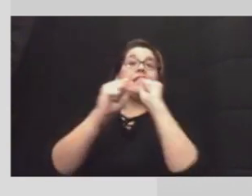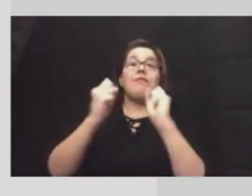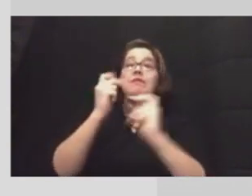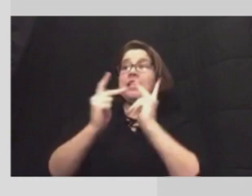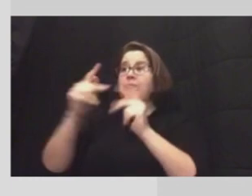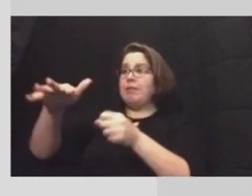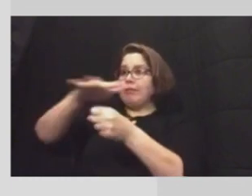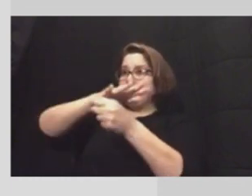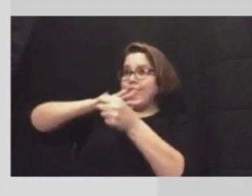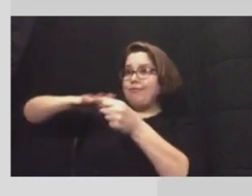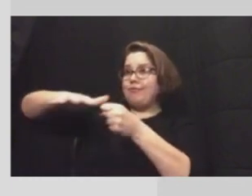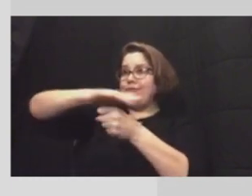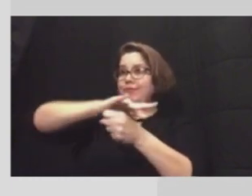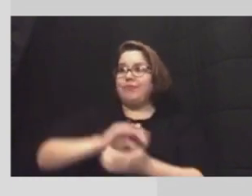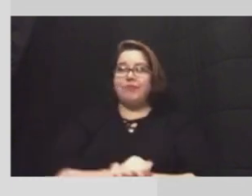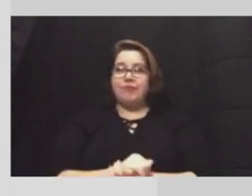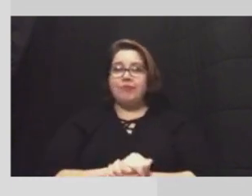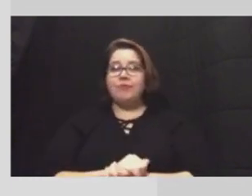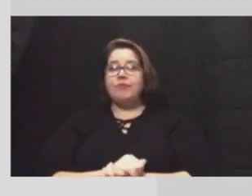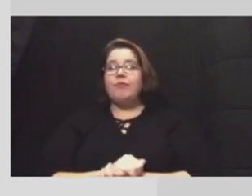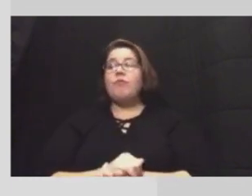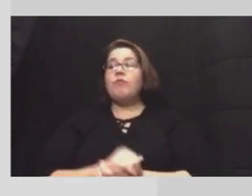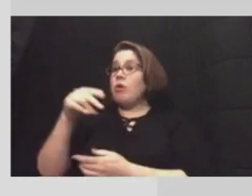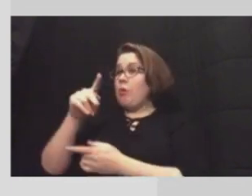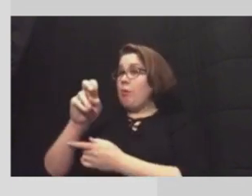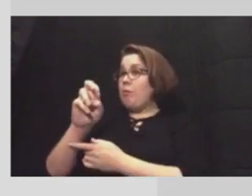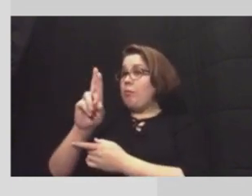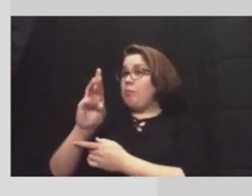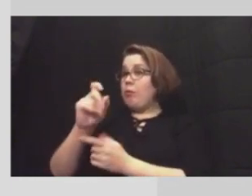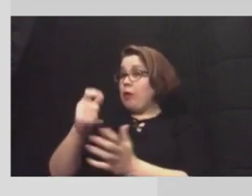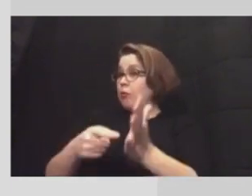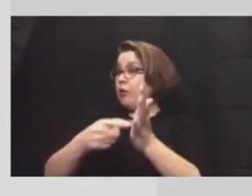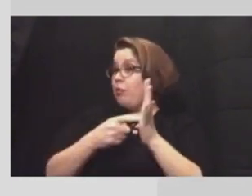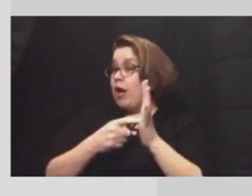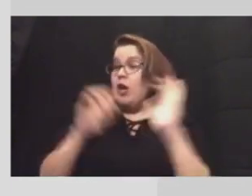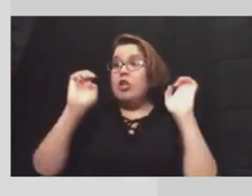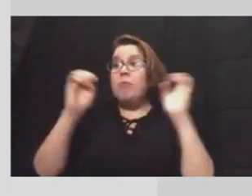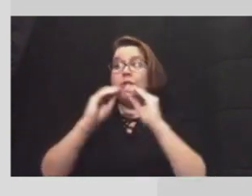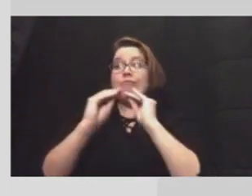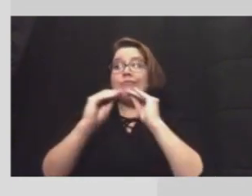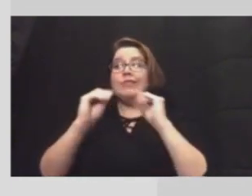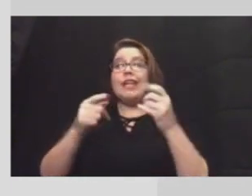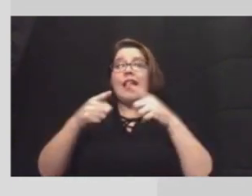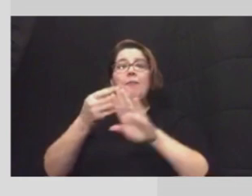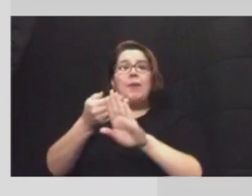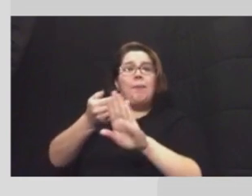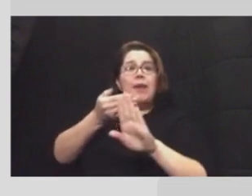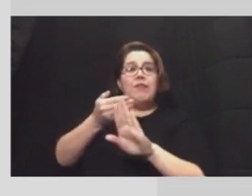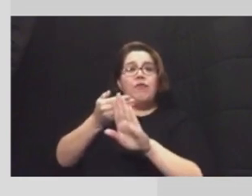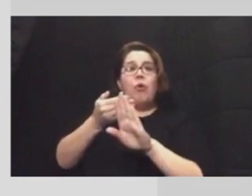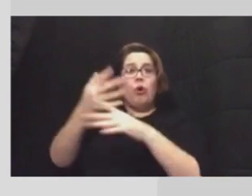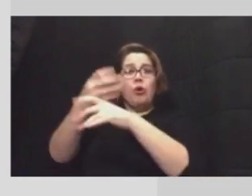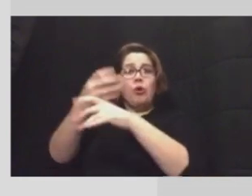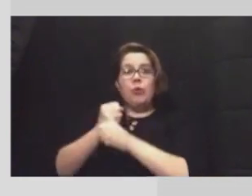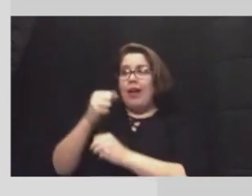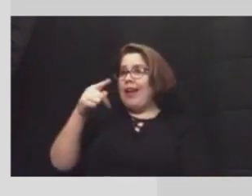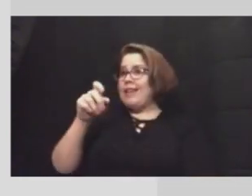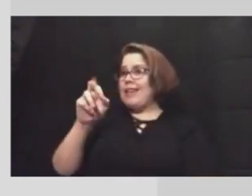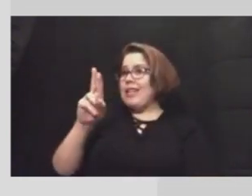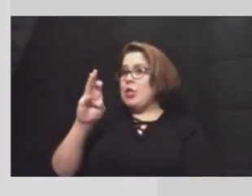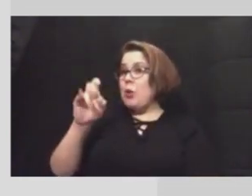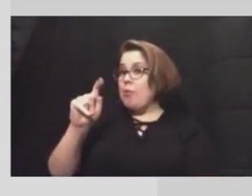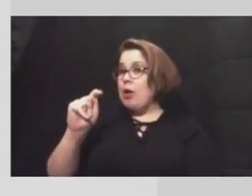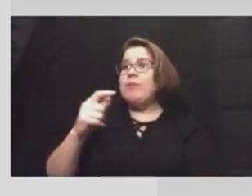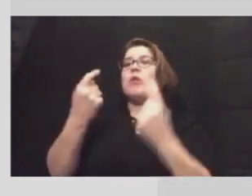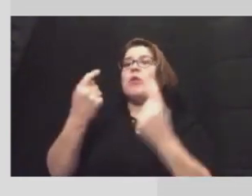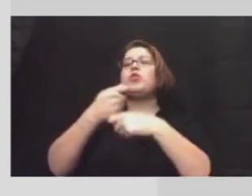around you. Where permits are required, the emergency repairs can be completed before the permit is obtained. We're trying to make it